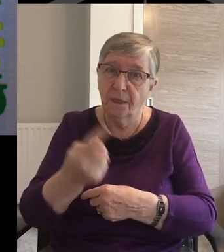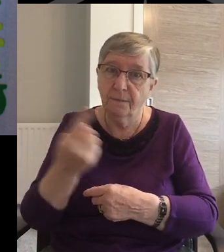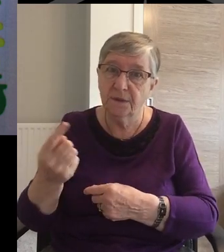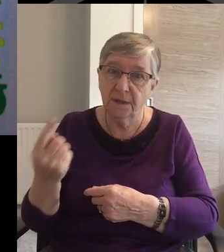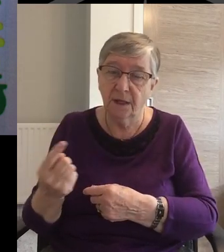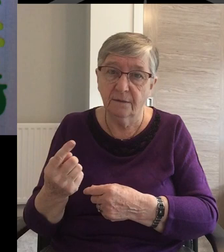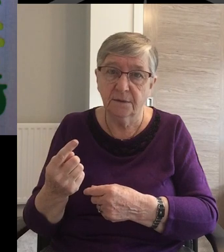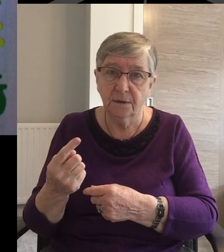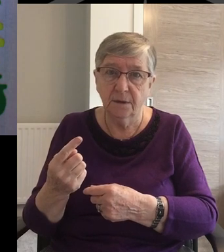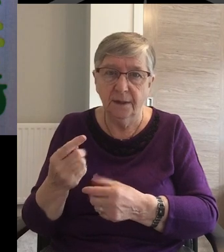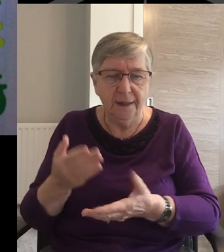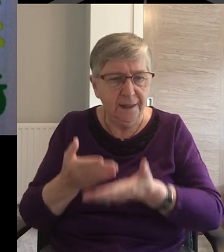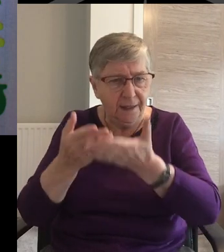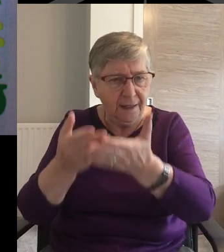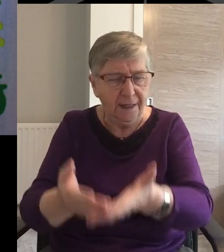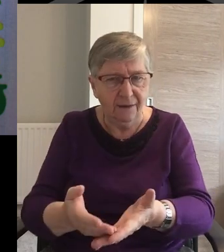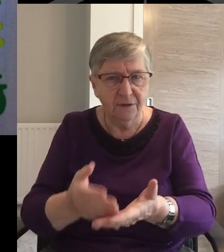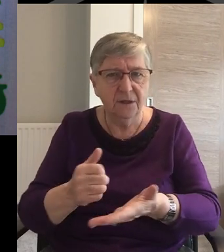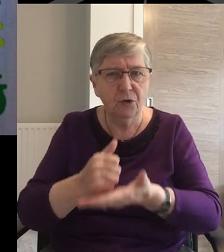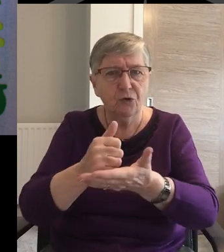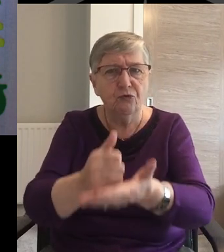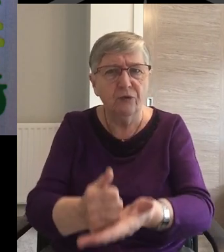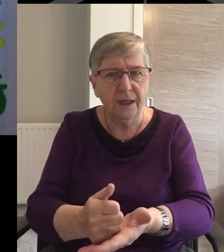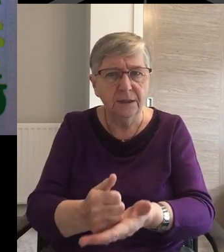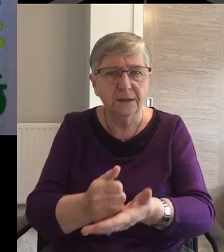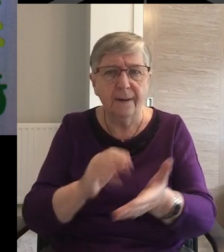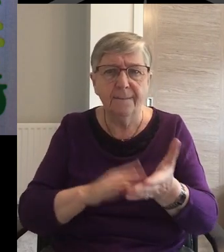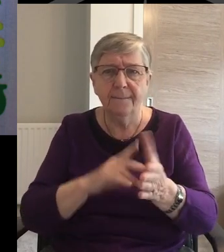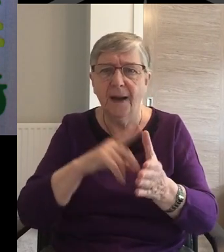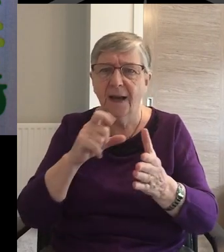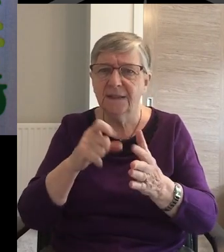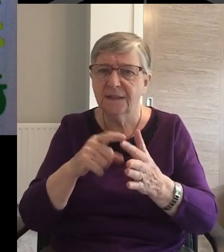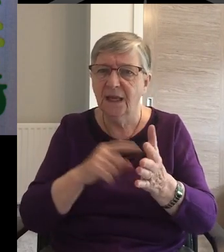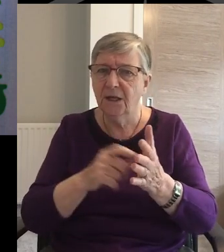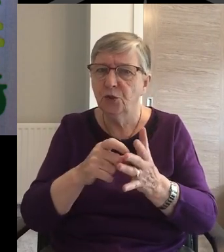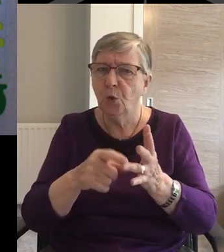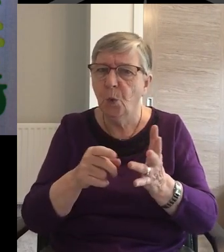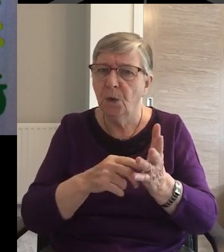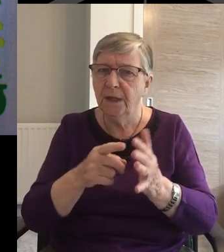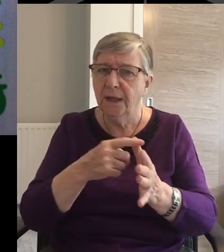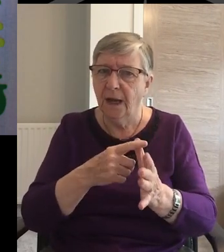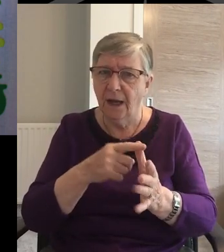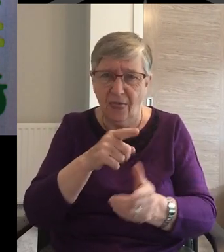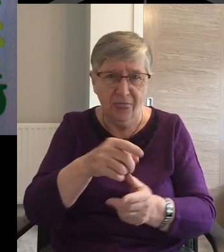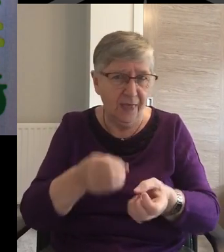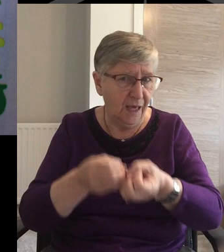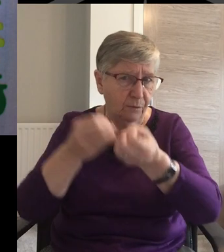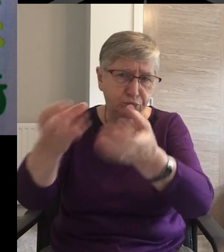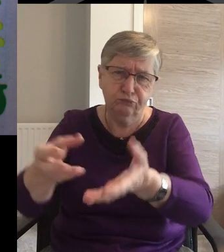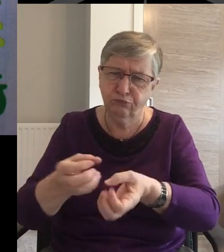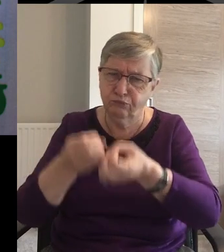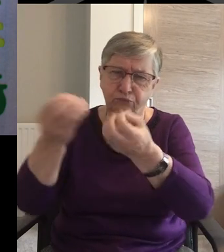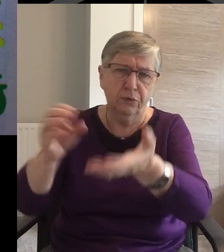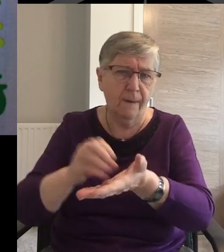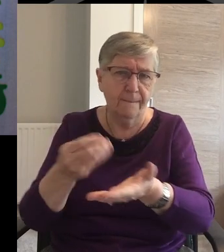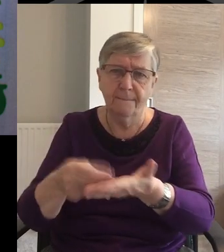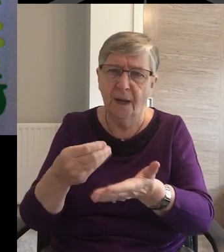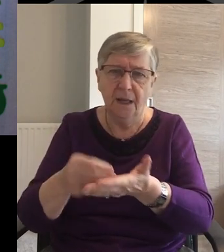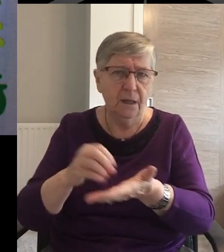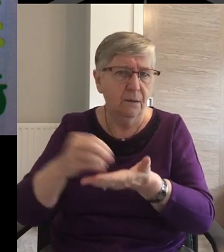Macedonia Under impulse from God They gave money And an almost reckless generosity